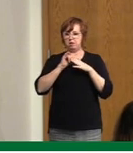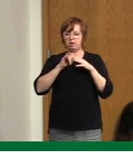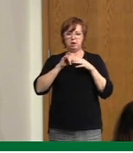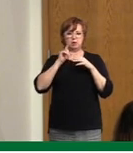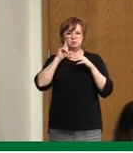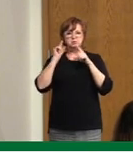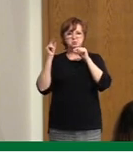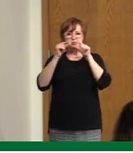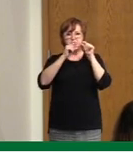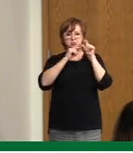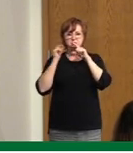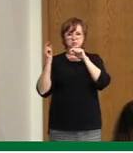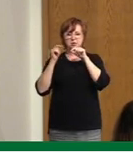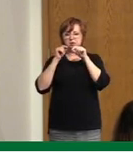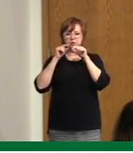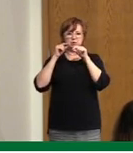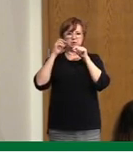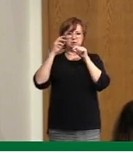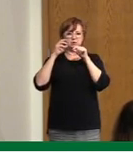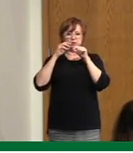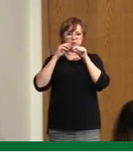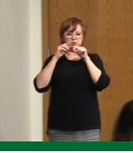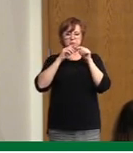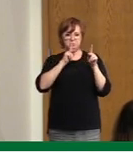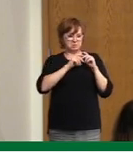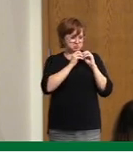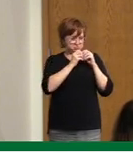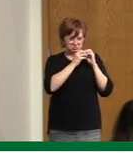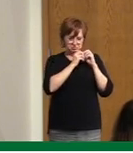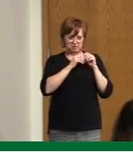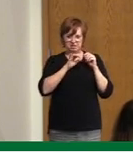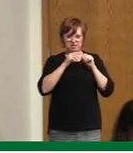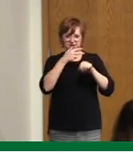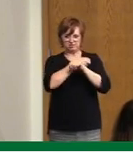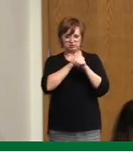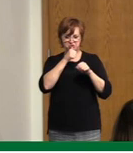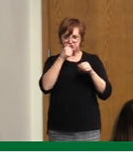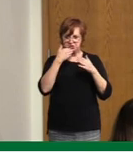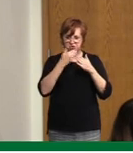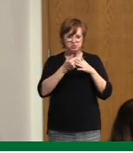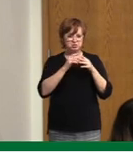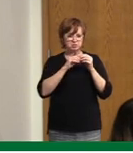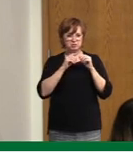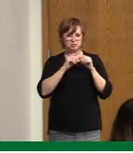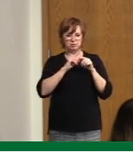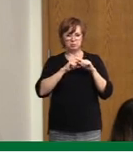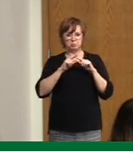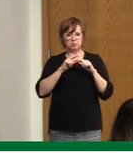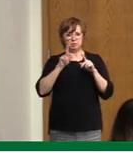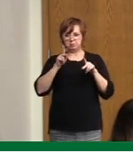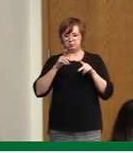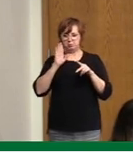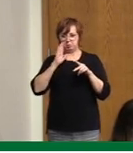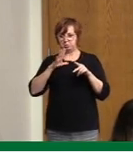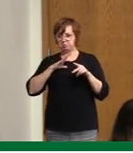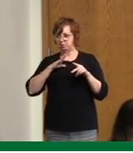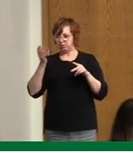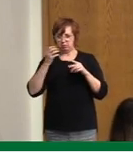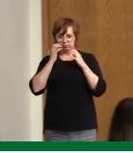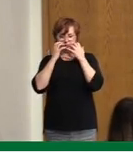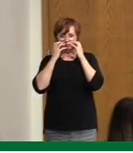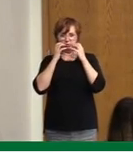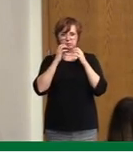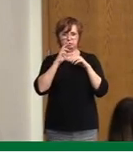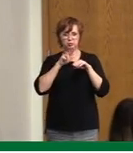going to be part of this vaccine rollout? And I guess how concerned are you that people in this province could choose to just not get vaccinated? Well,